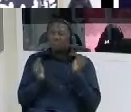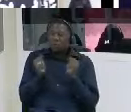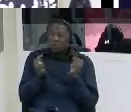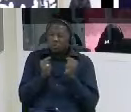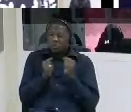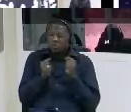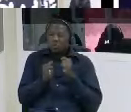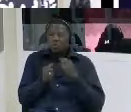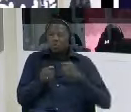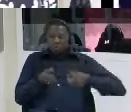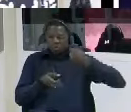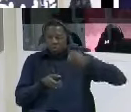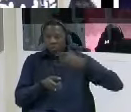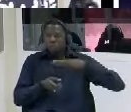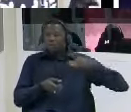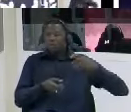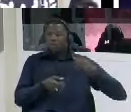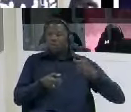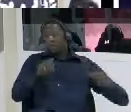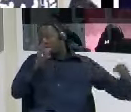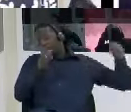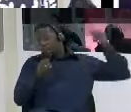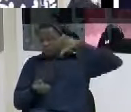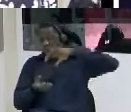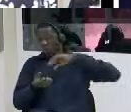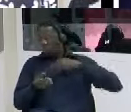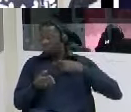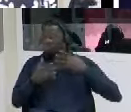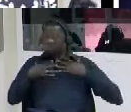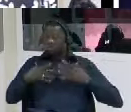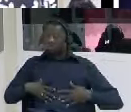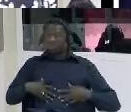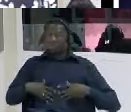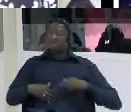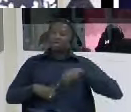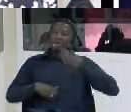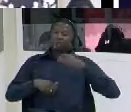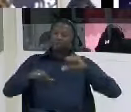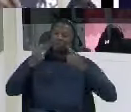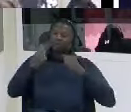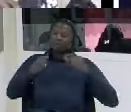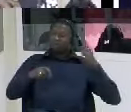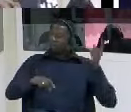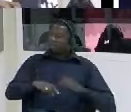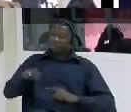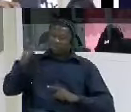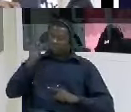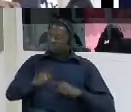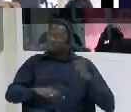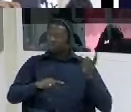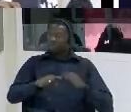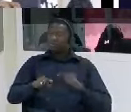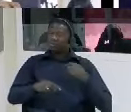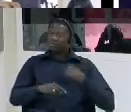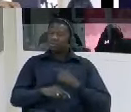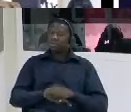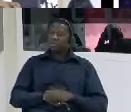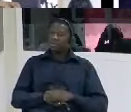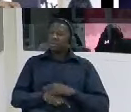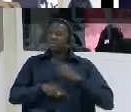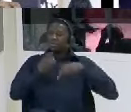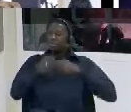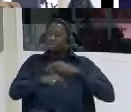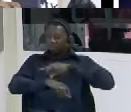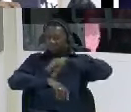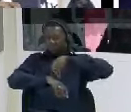body all over then they started beating me the beating went to an interval of